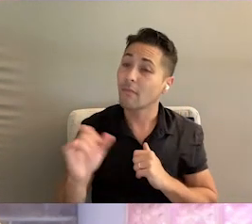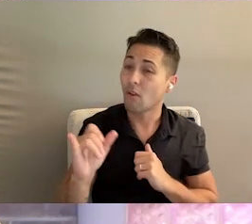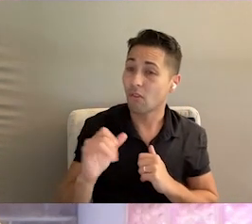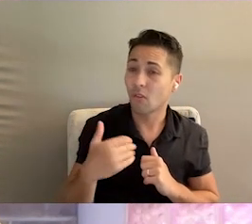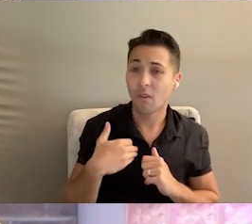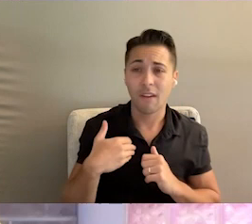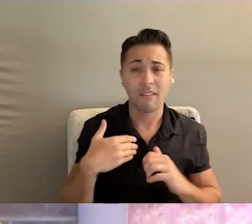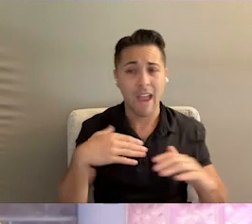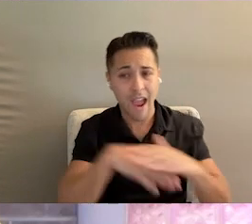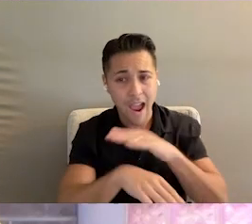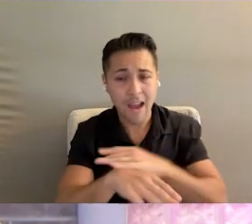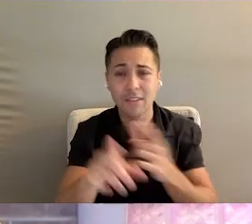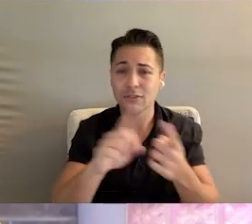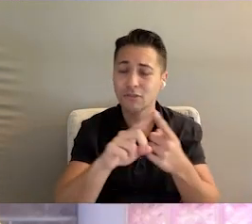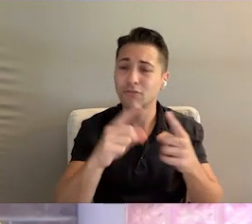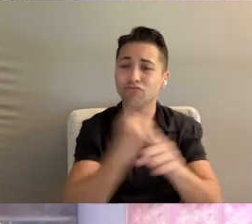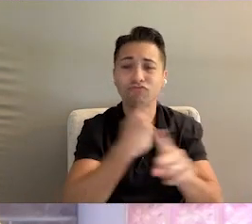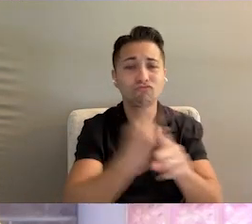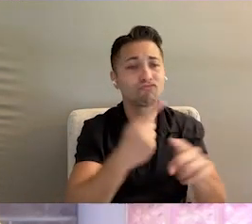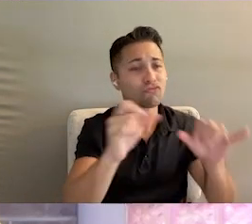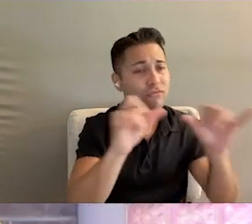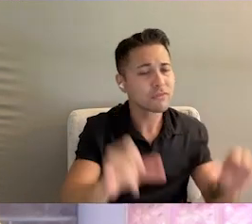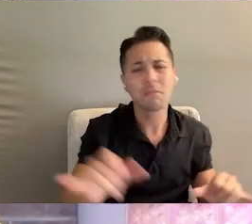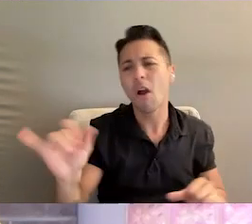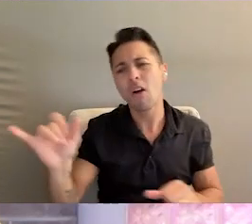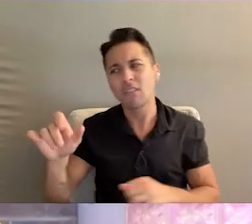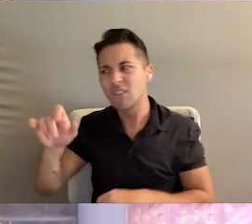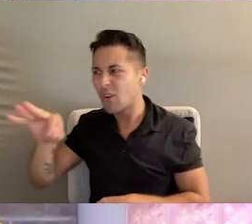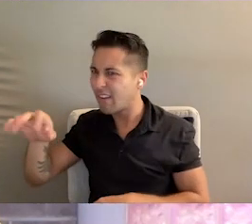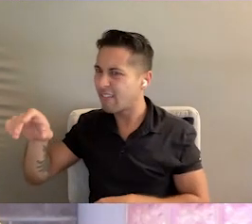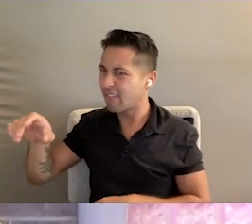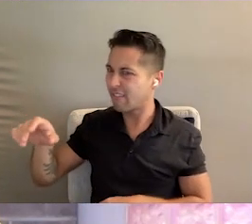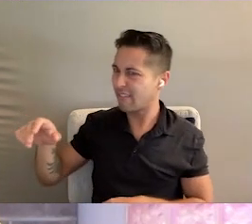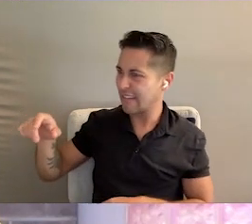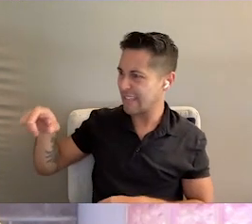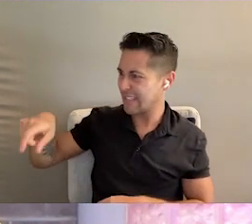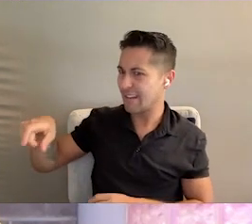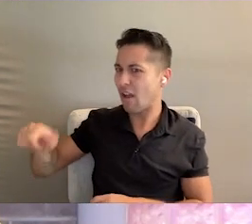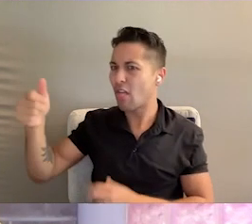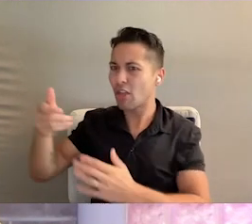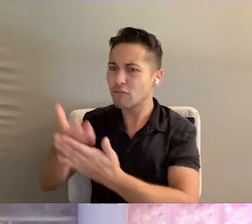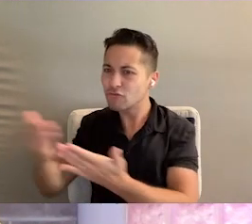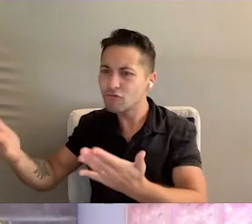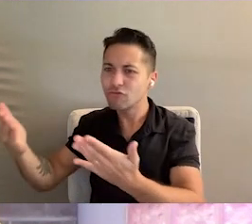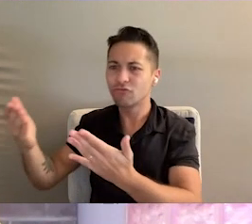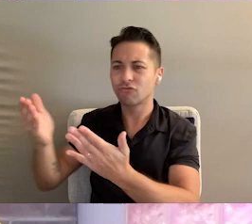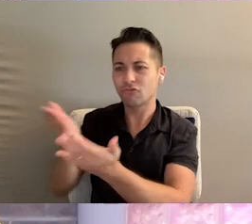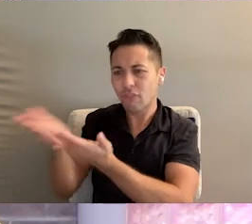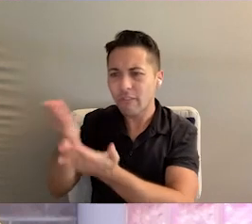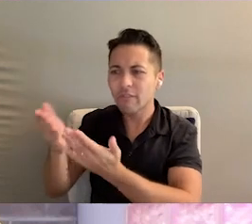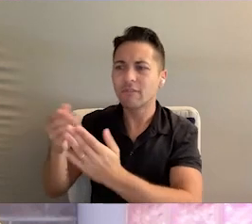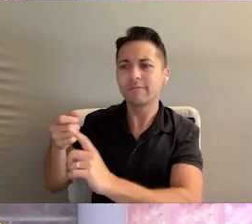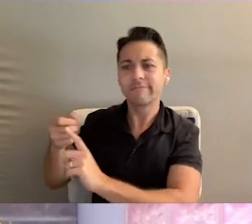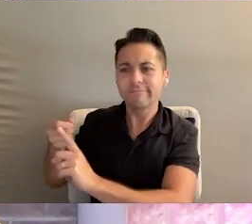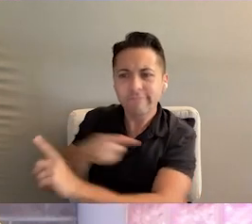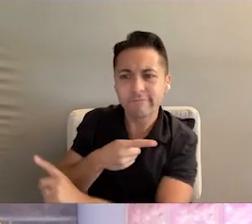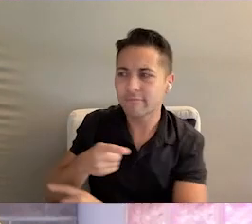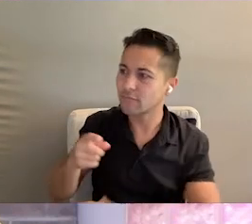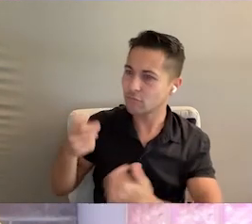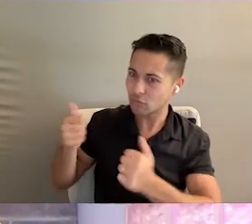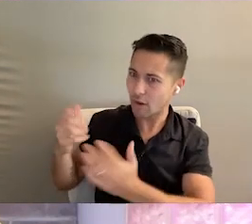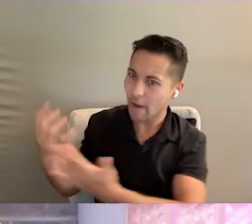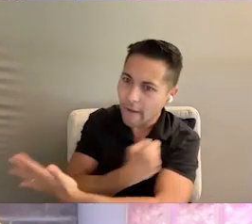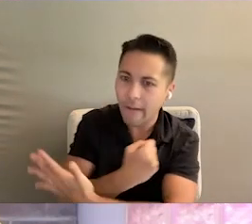traditional services, as well as going outside of standard models to lift up and make tangible circles of support